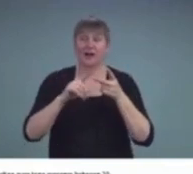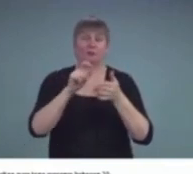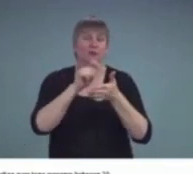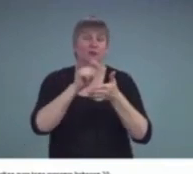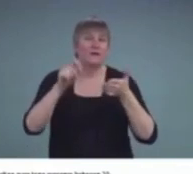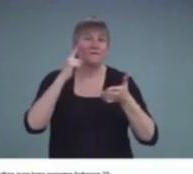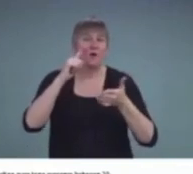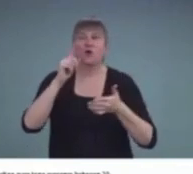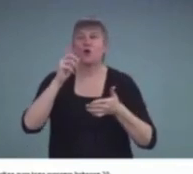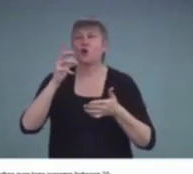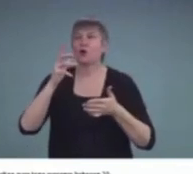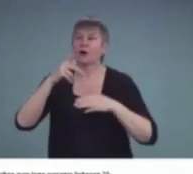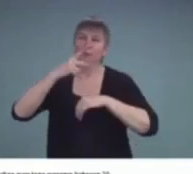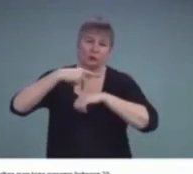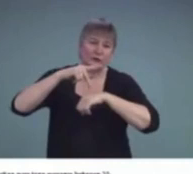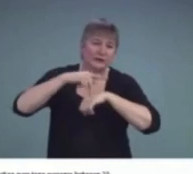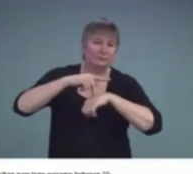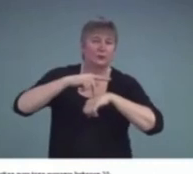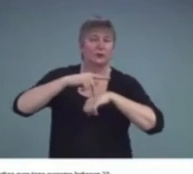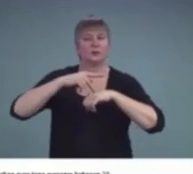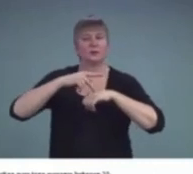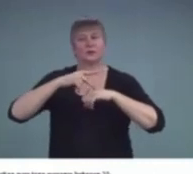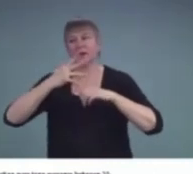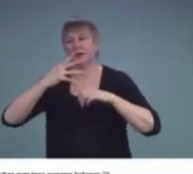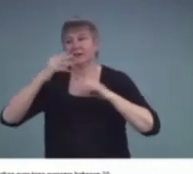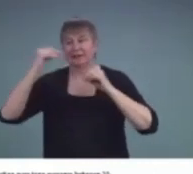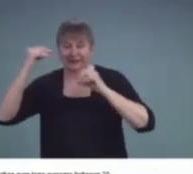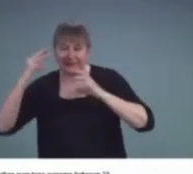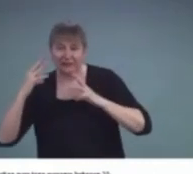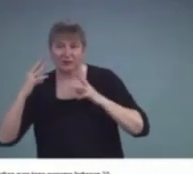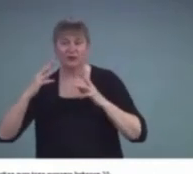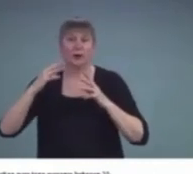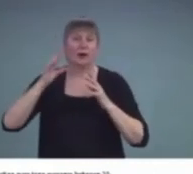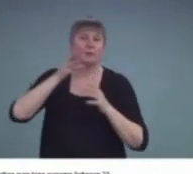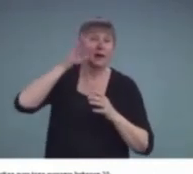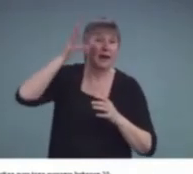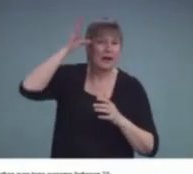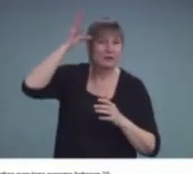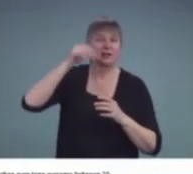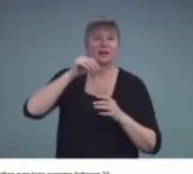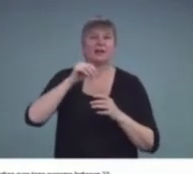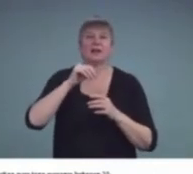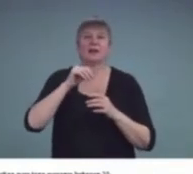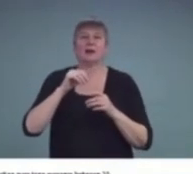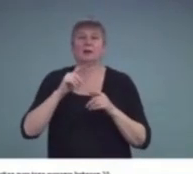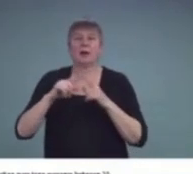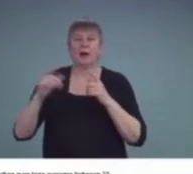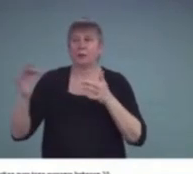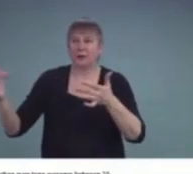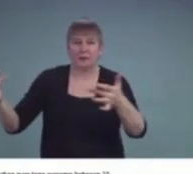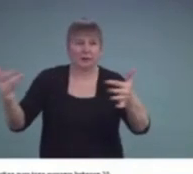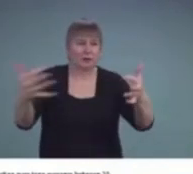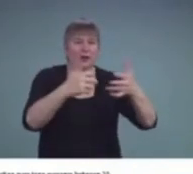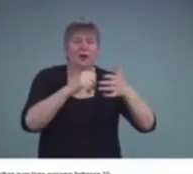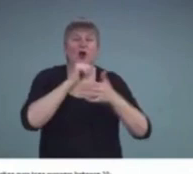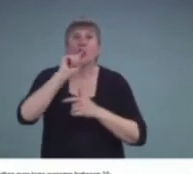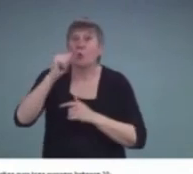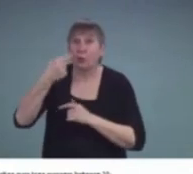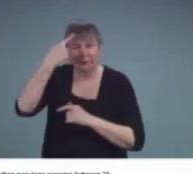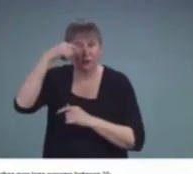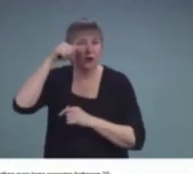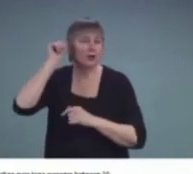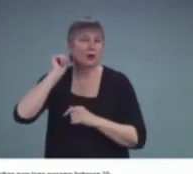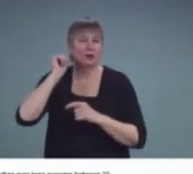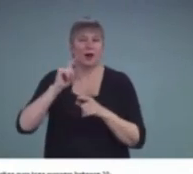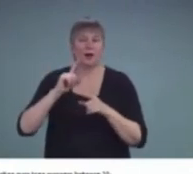not specifically for audiologists, we did pull all of these categories together because we felt that from